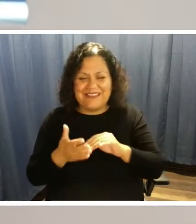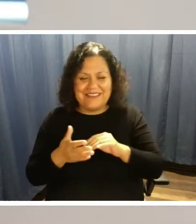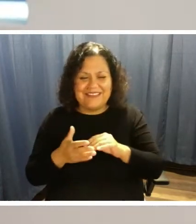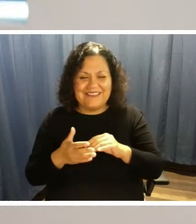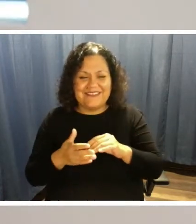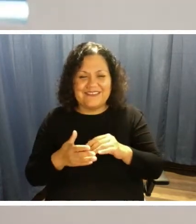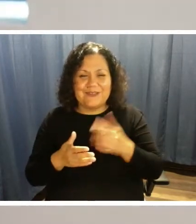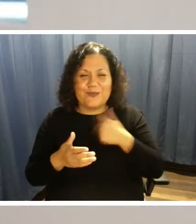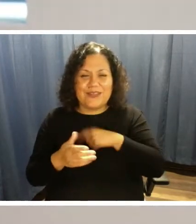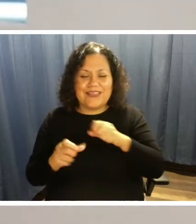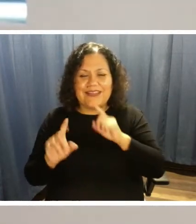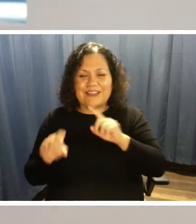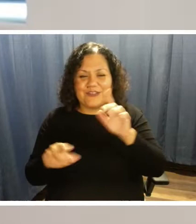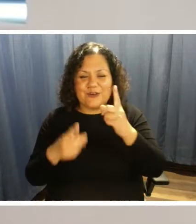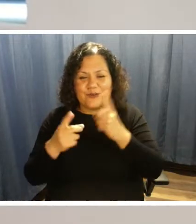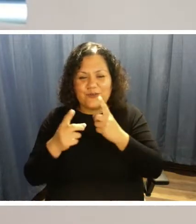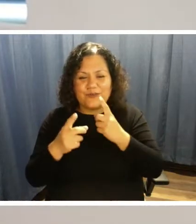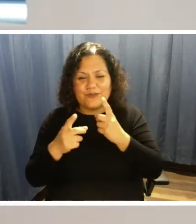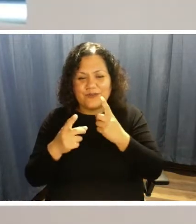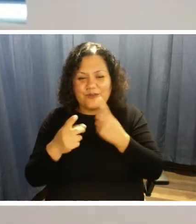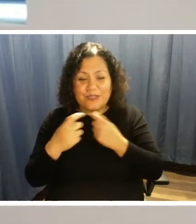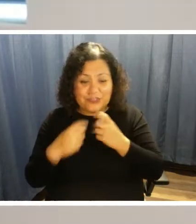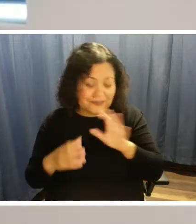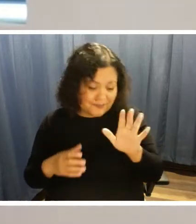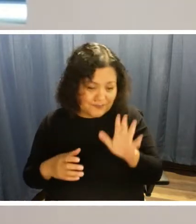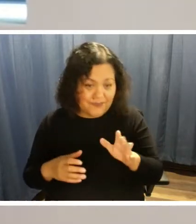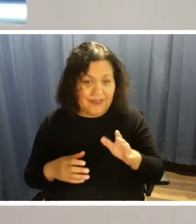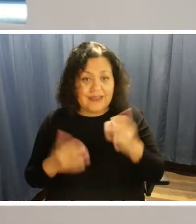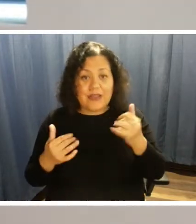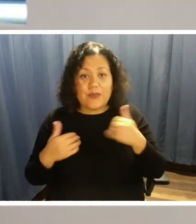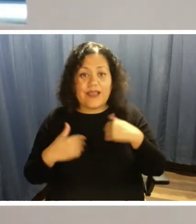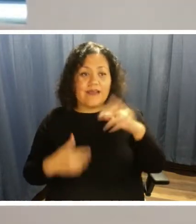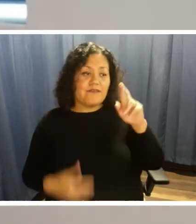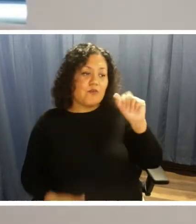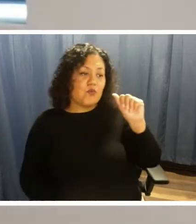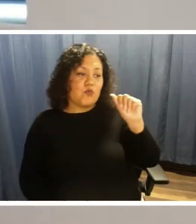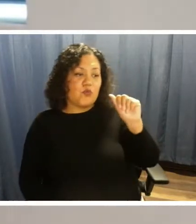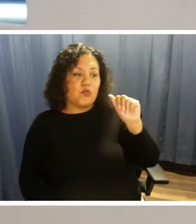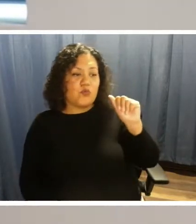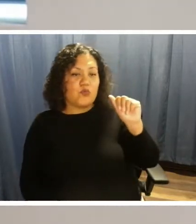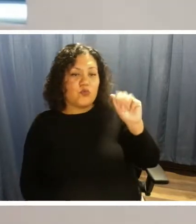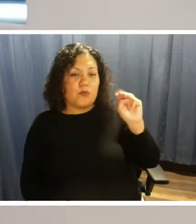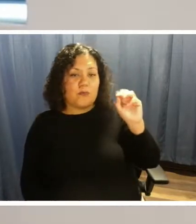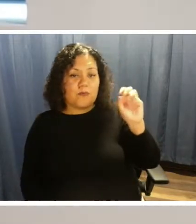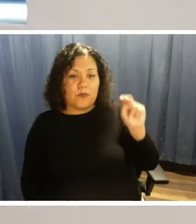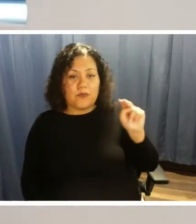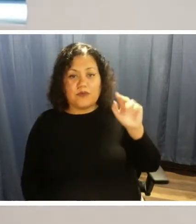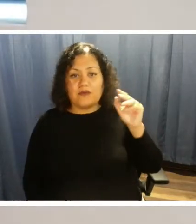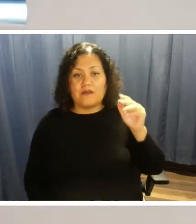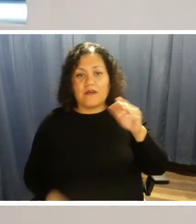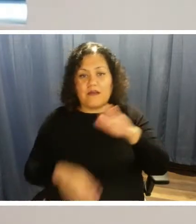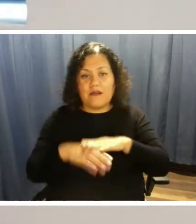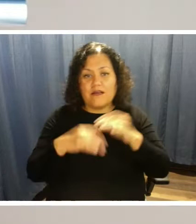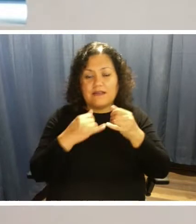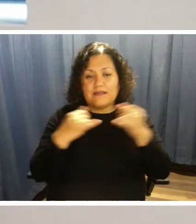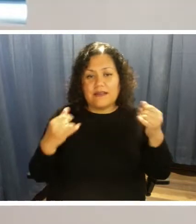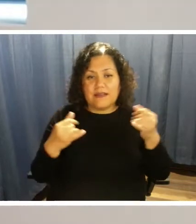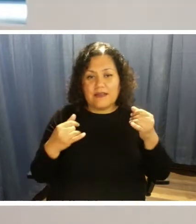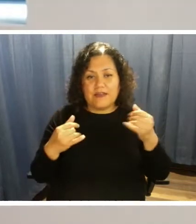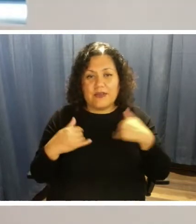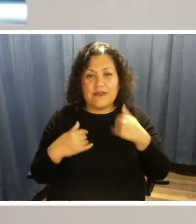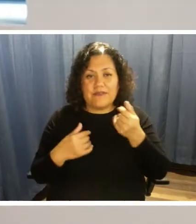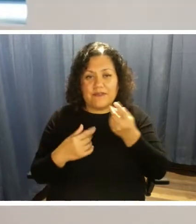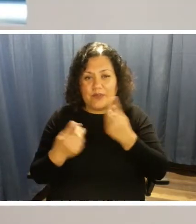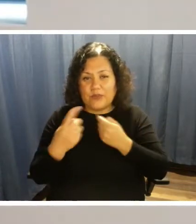question, a live caller. Raymond, you've got a couple of questions for us that look like it's related to